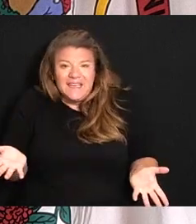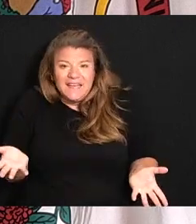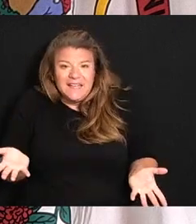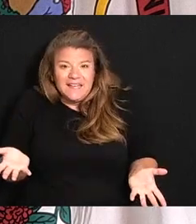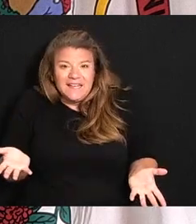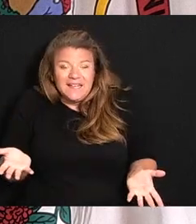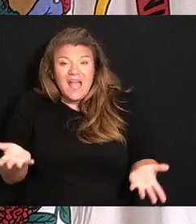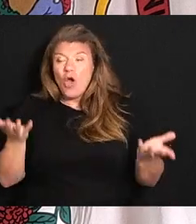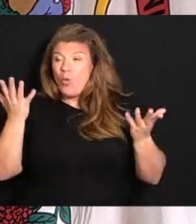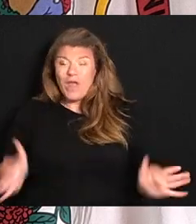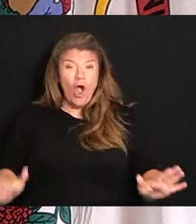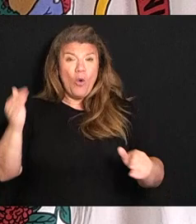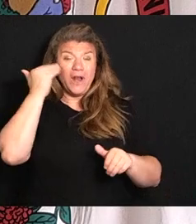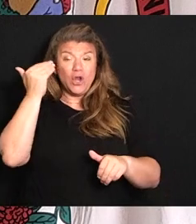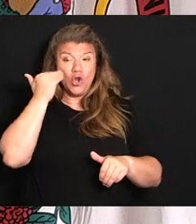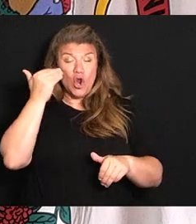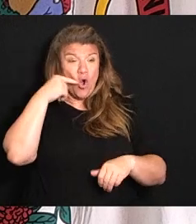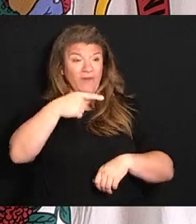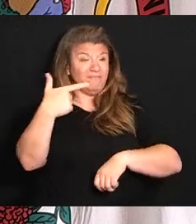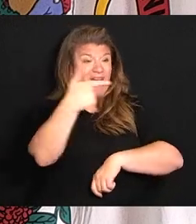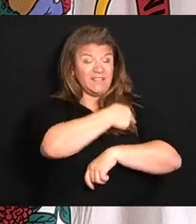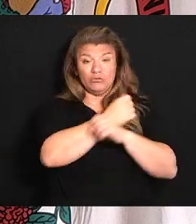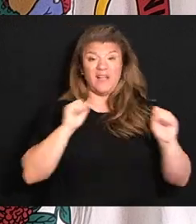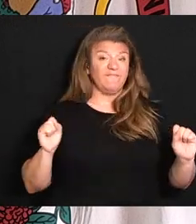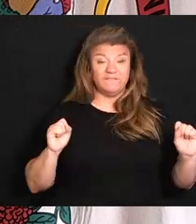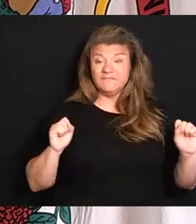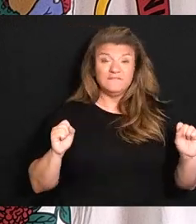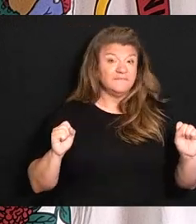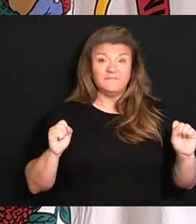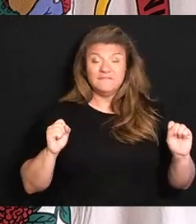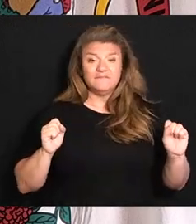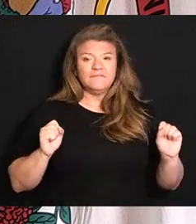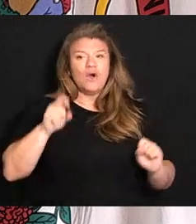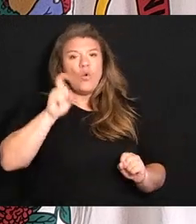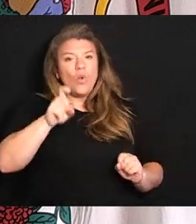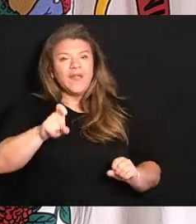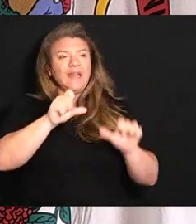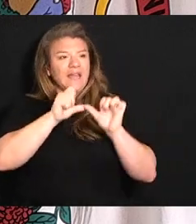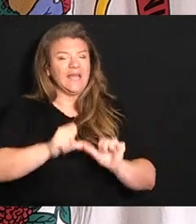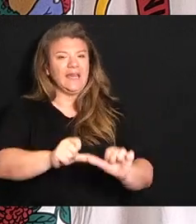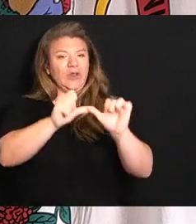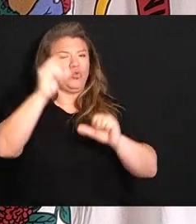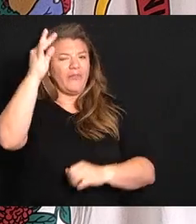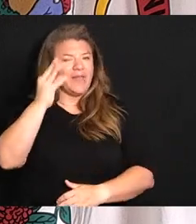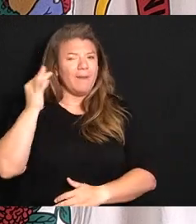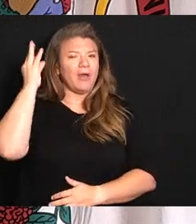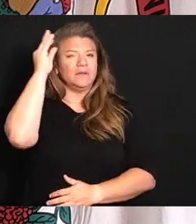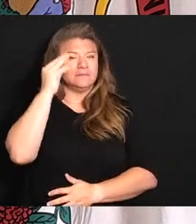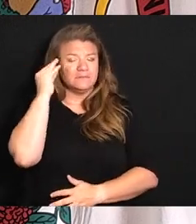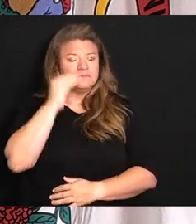absolutely, we know how safe these vaccines are and we need you to really continue to think about that.